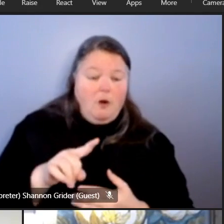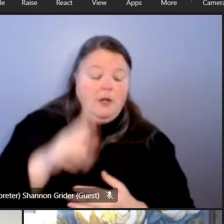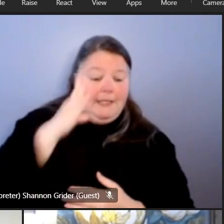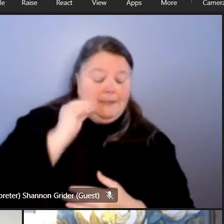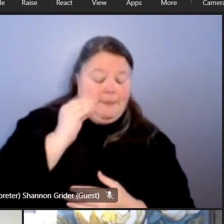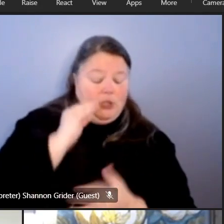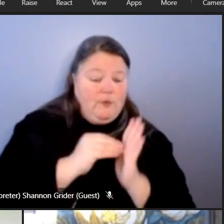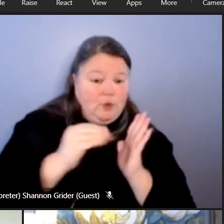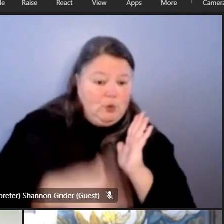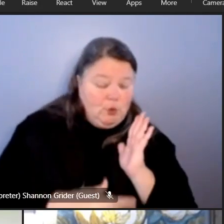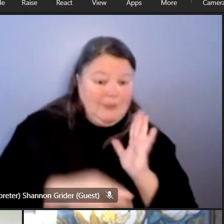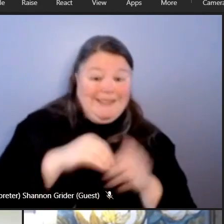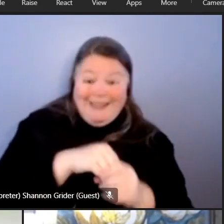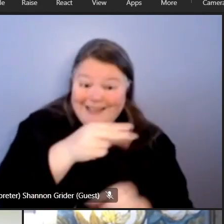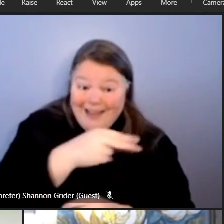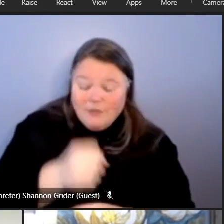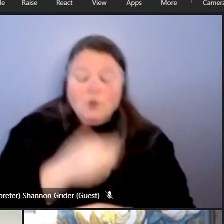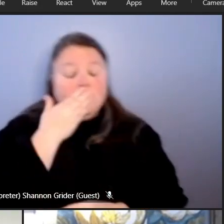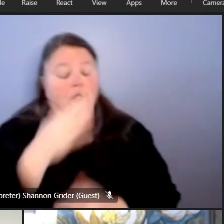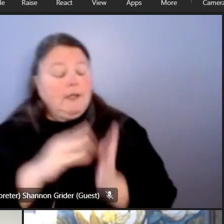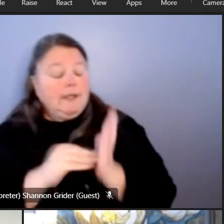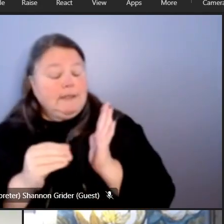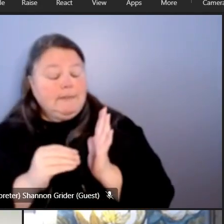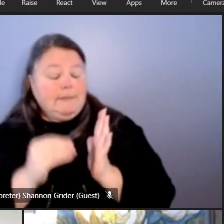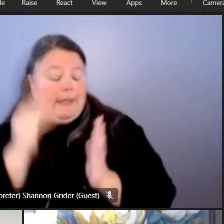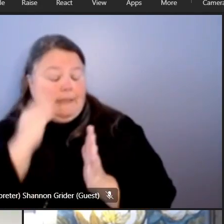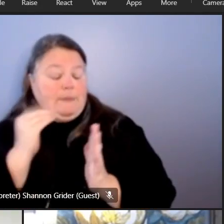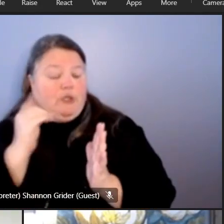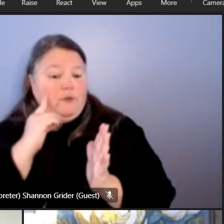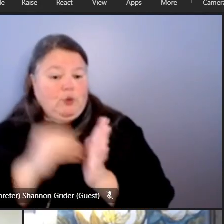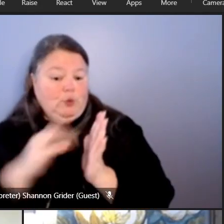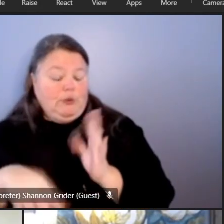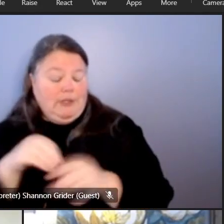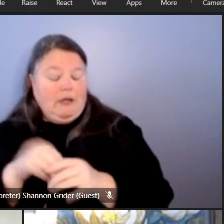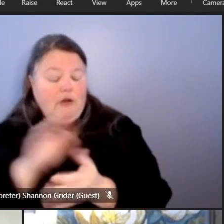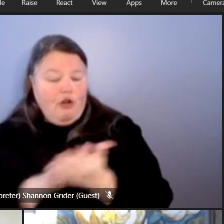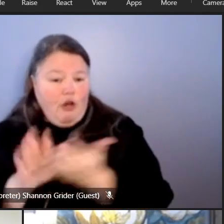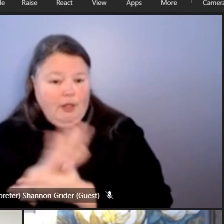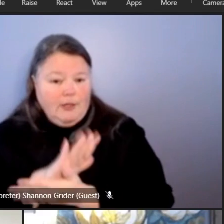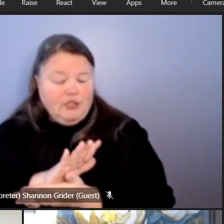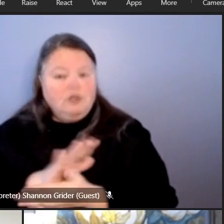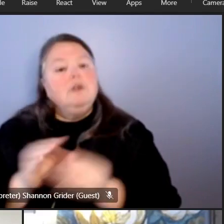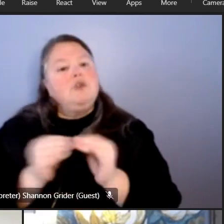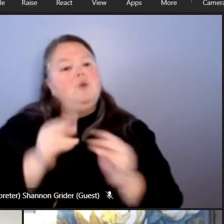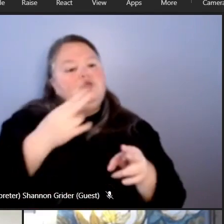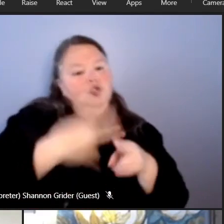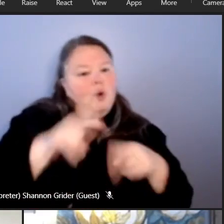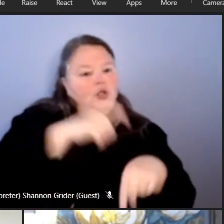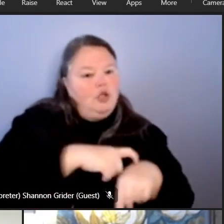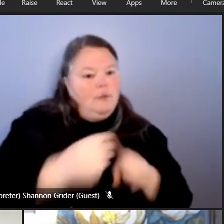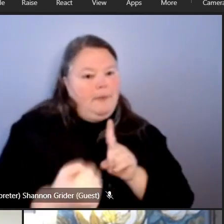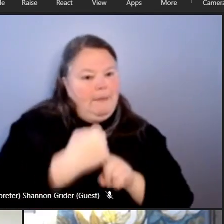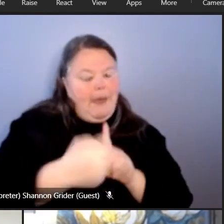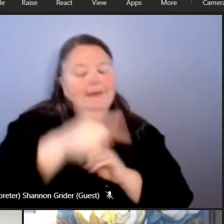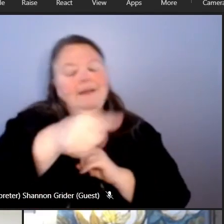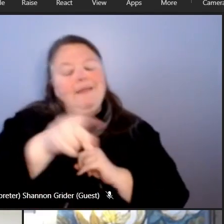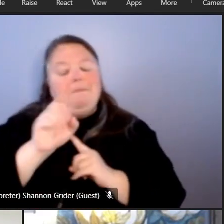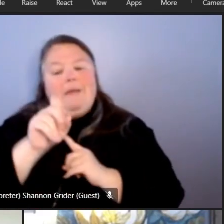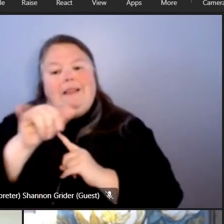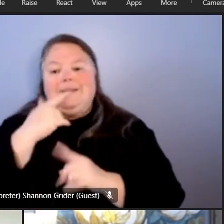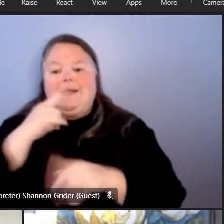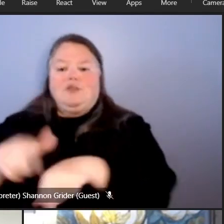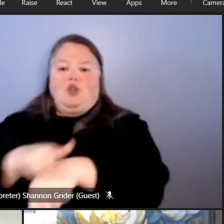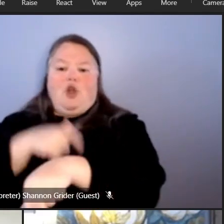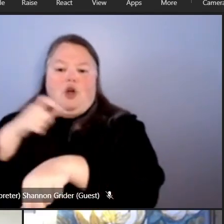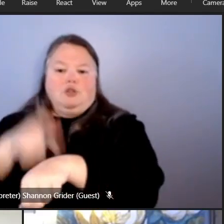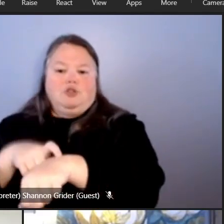students in high school and and the high school culture along with what's the longer and really bentley's addition to that is what's the longer